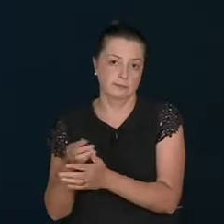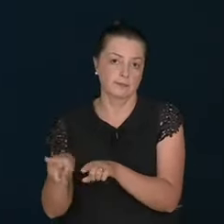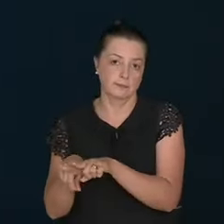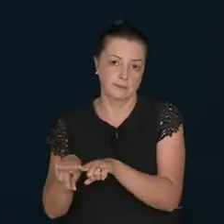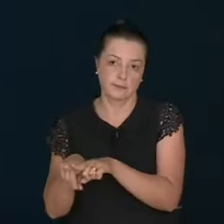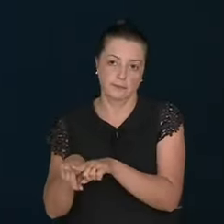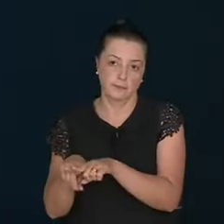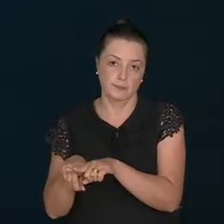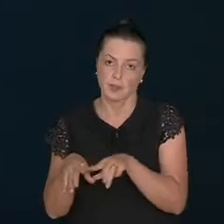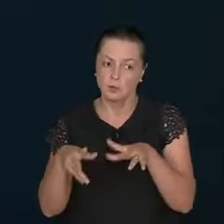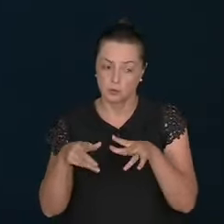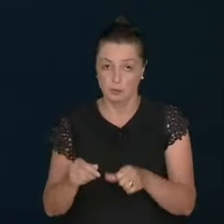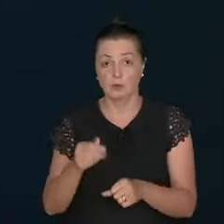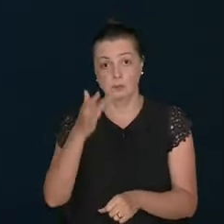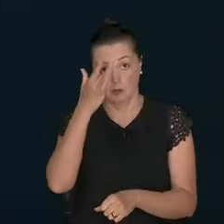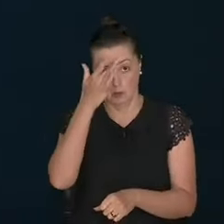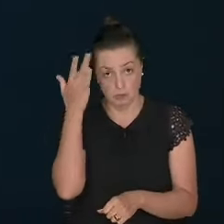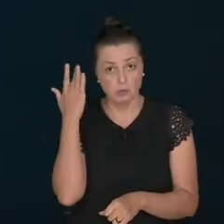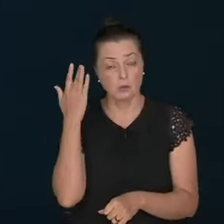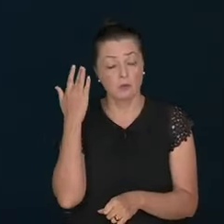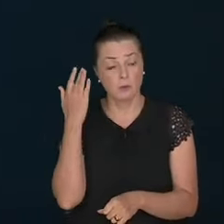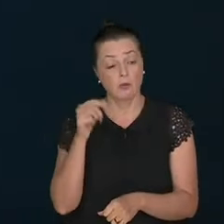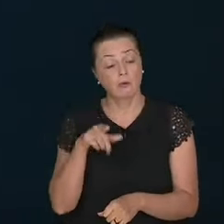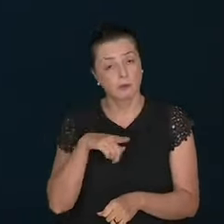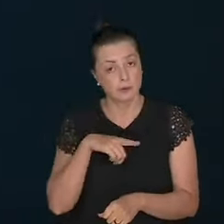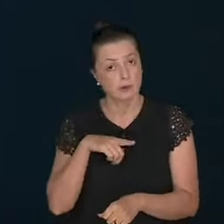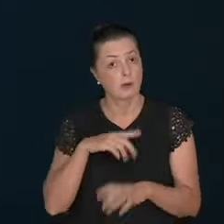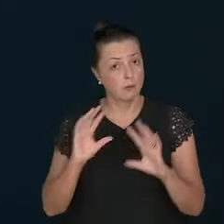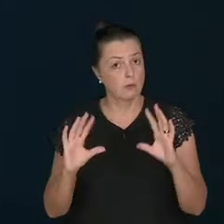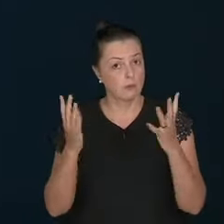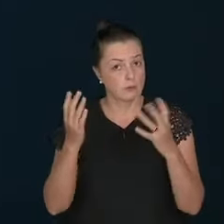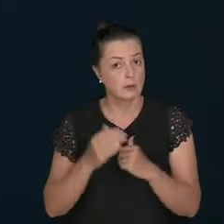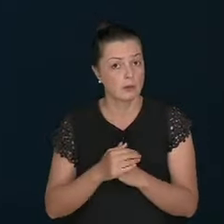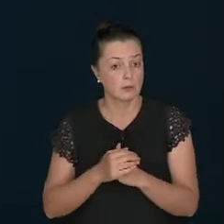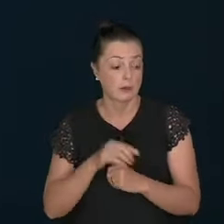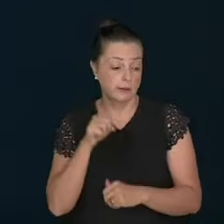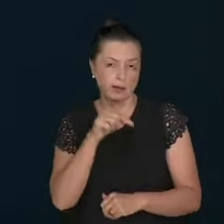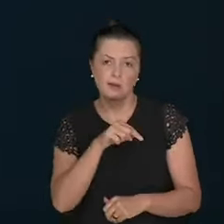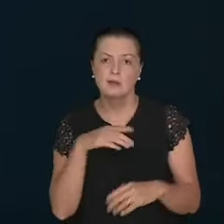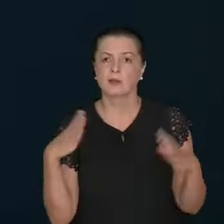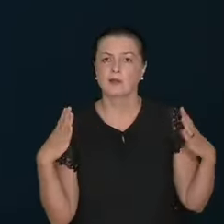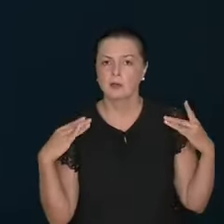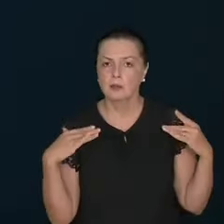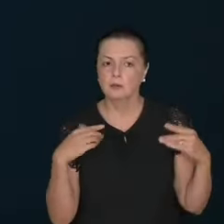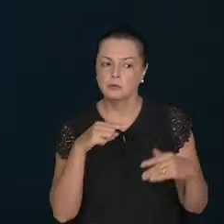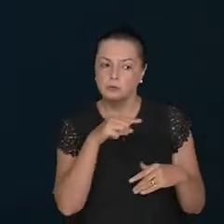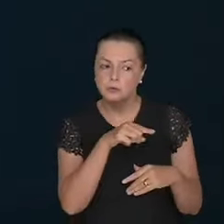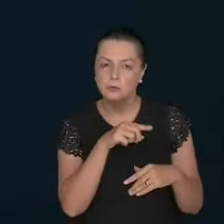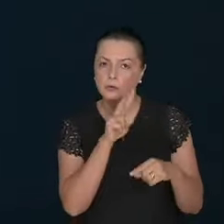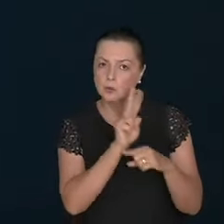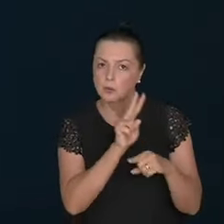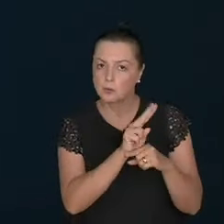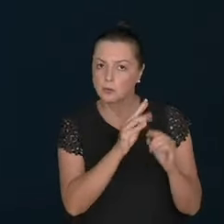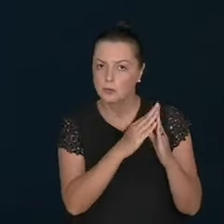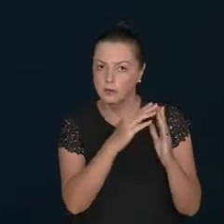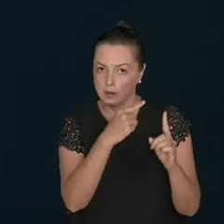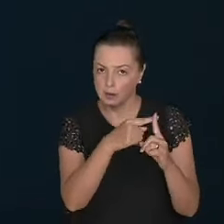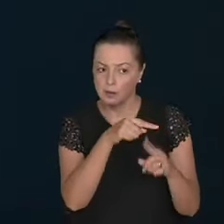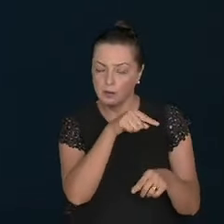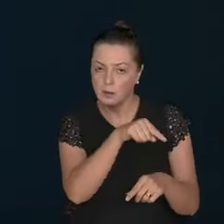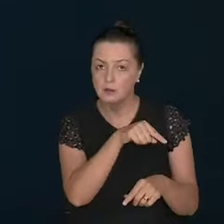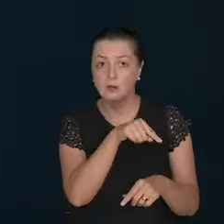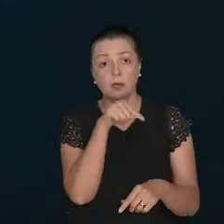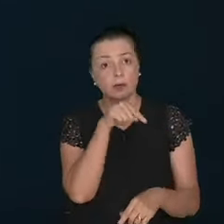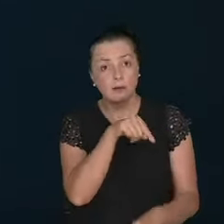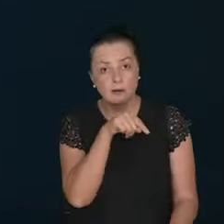No one is immune to this. Not even an angel of the church. Because he had the Holy Spirit. He was the